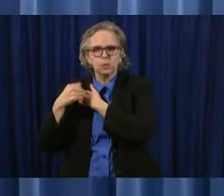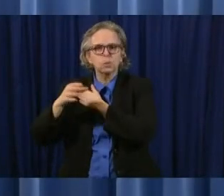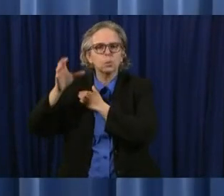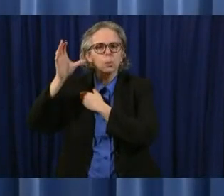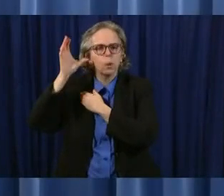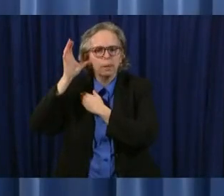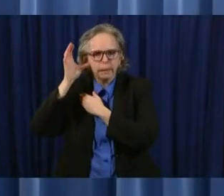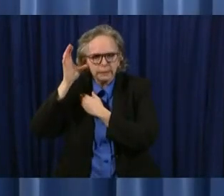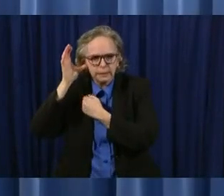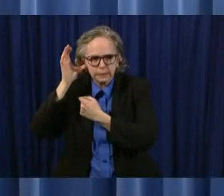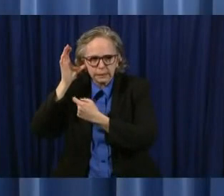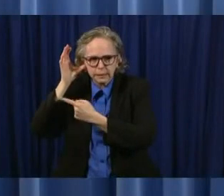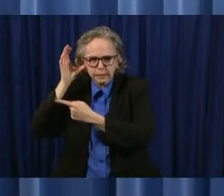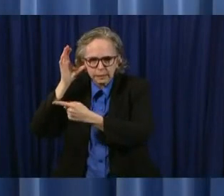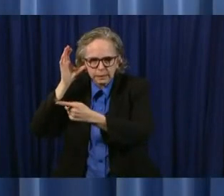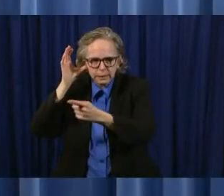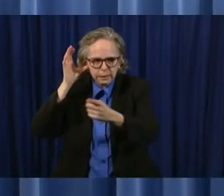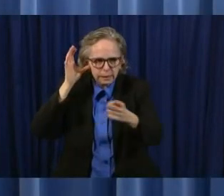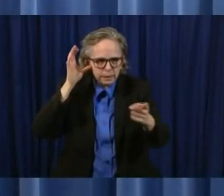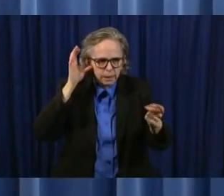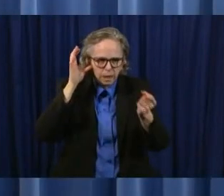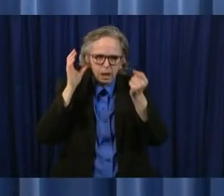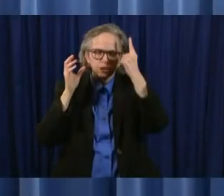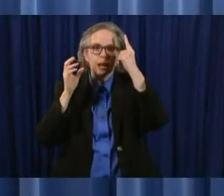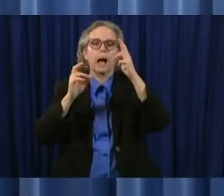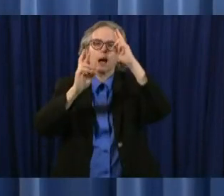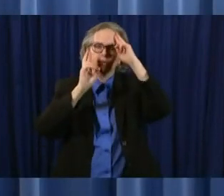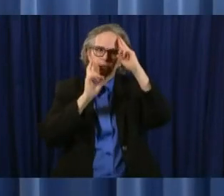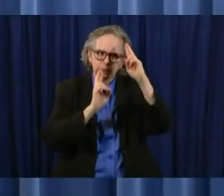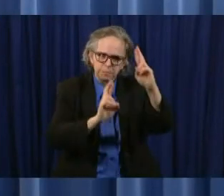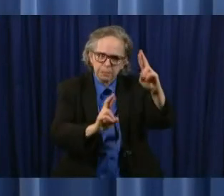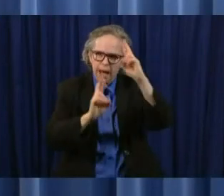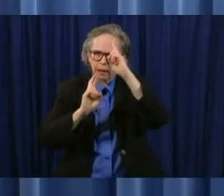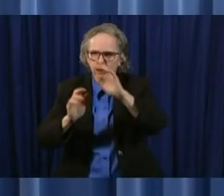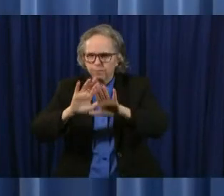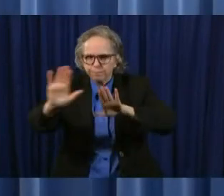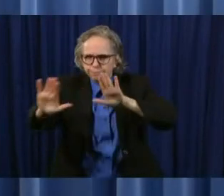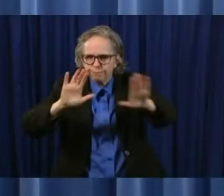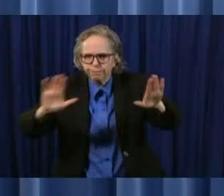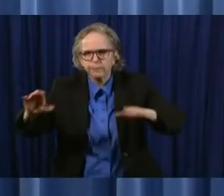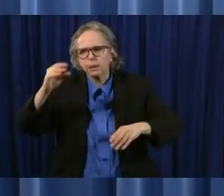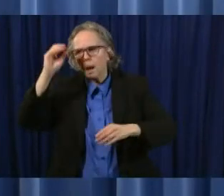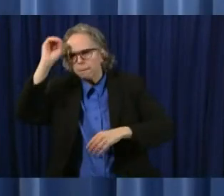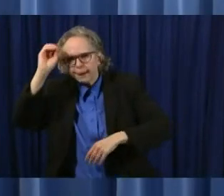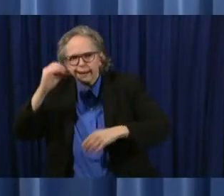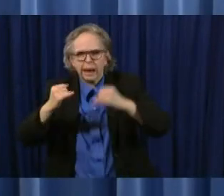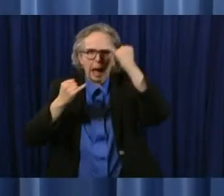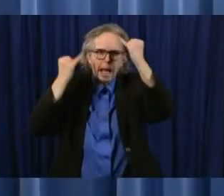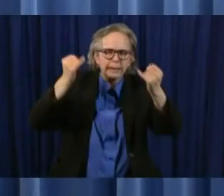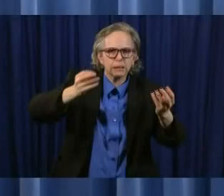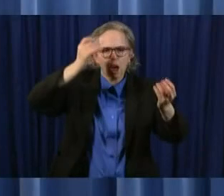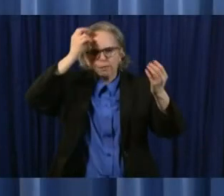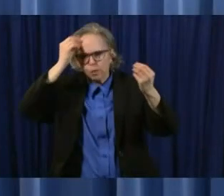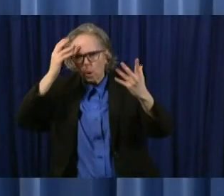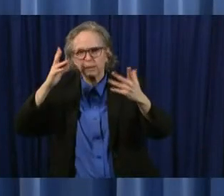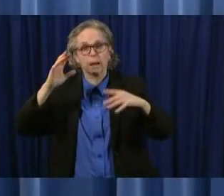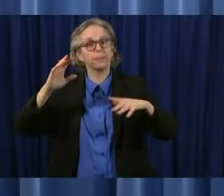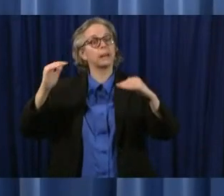and to be respectful the thoughts uh and ideas of my fellow ohioans